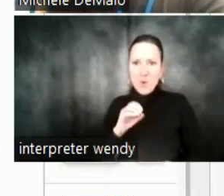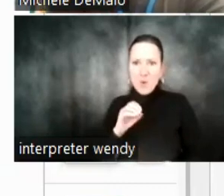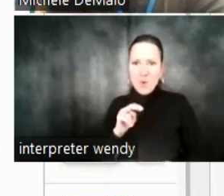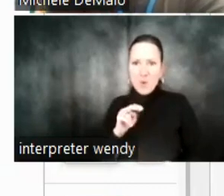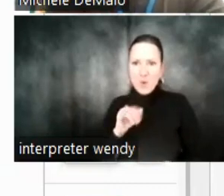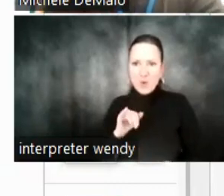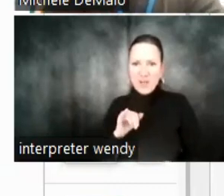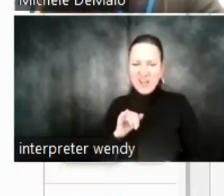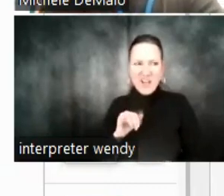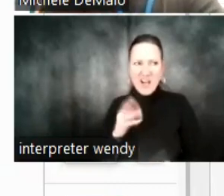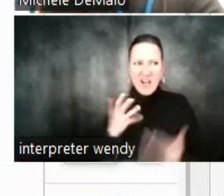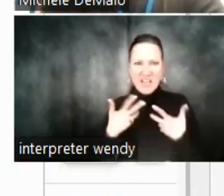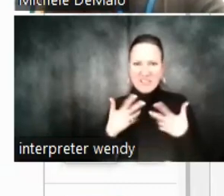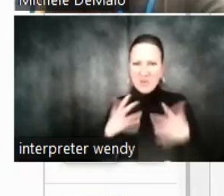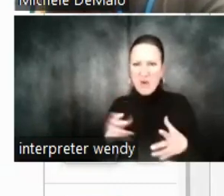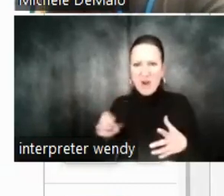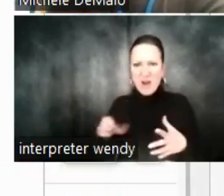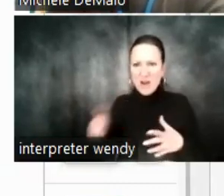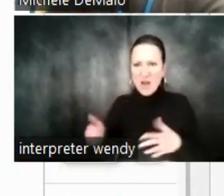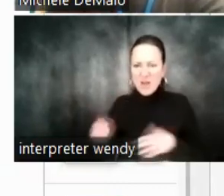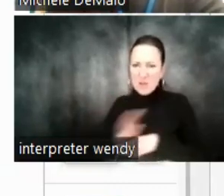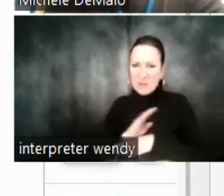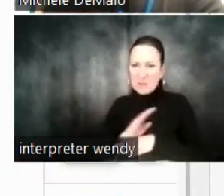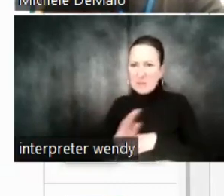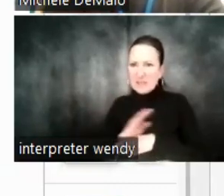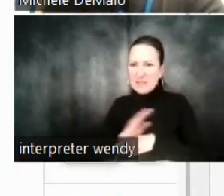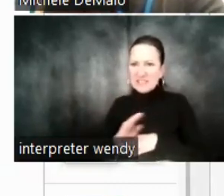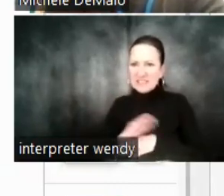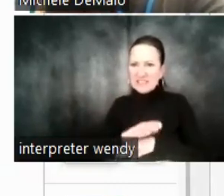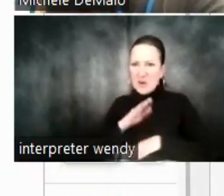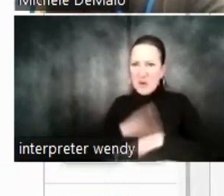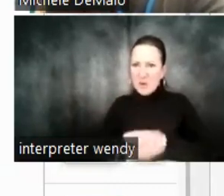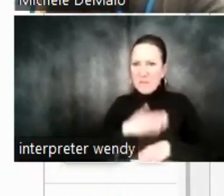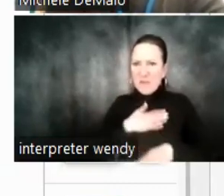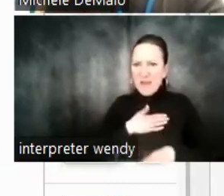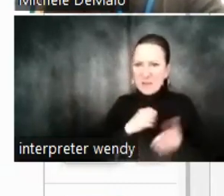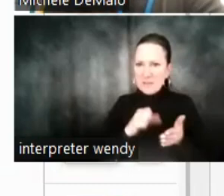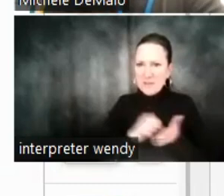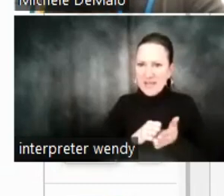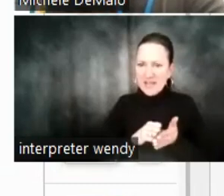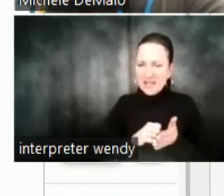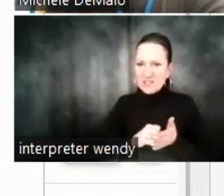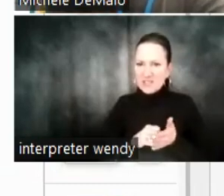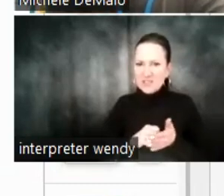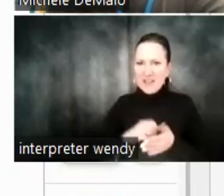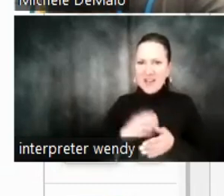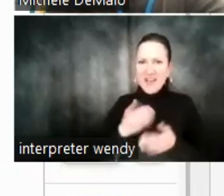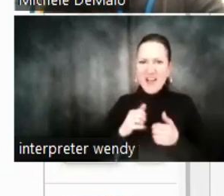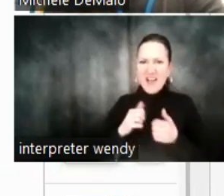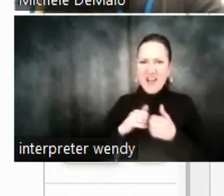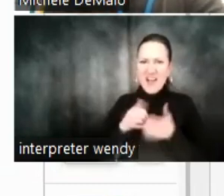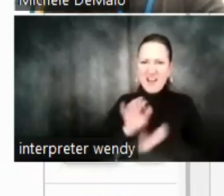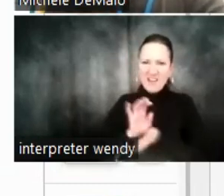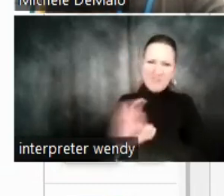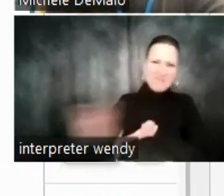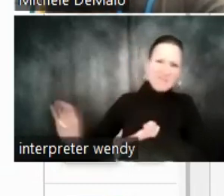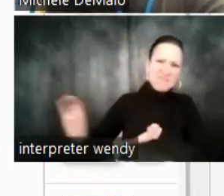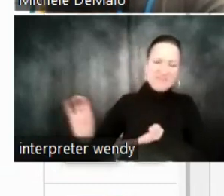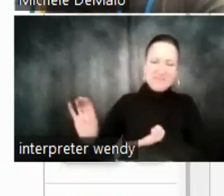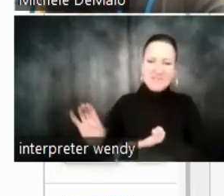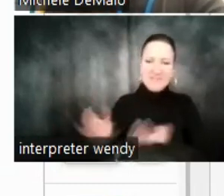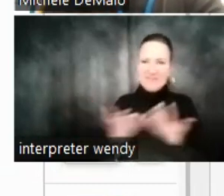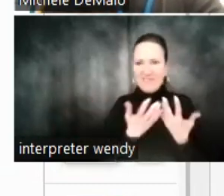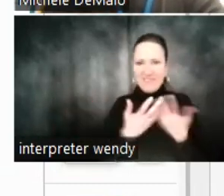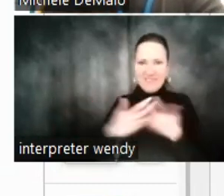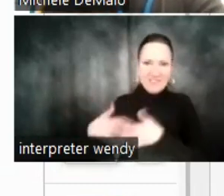want another company advertising on my own product page. So, how do you rectify that with Uni and